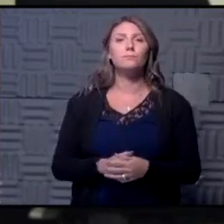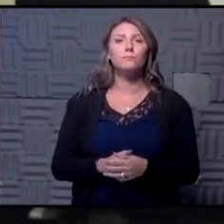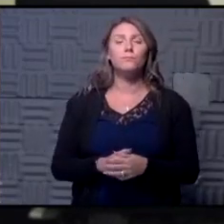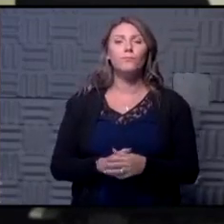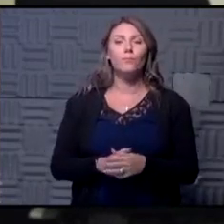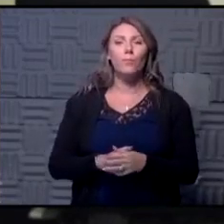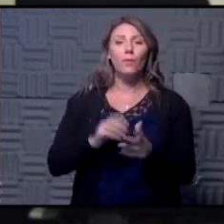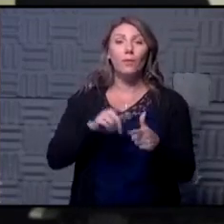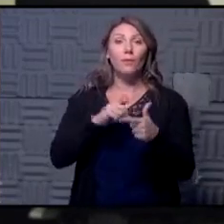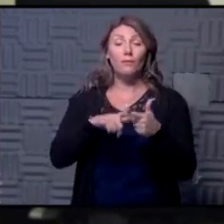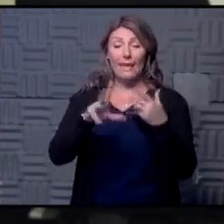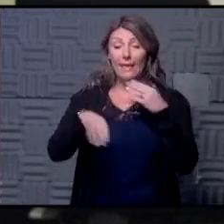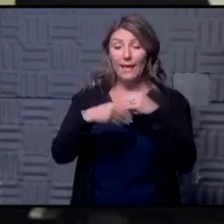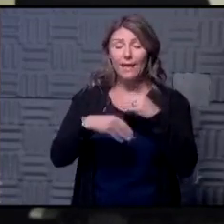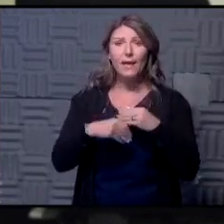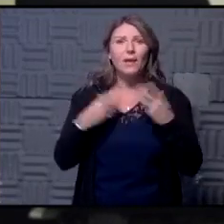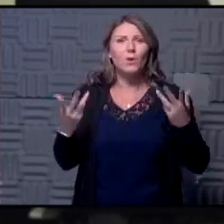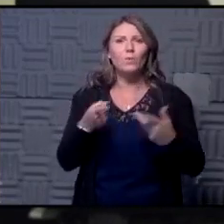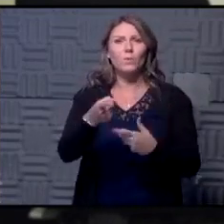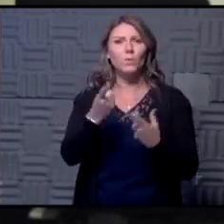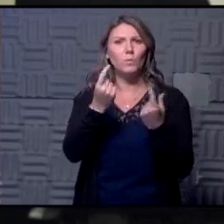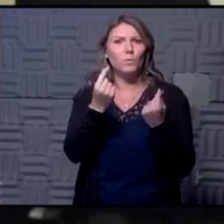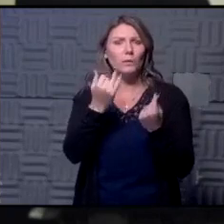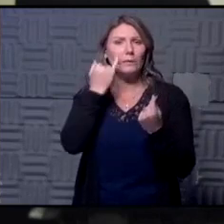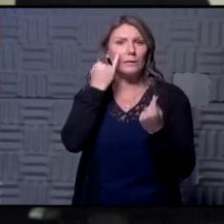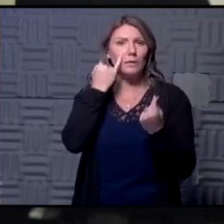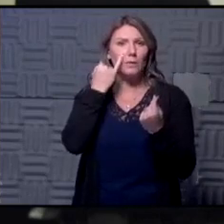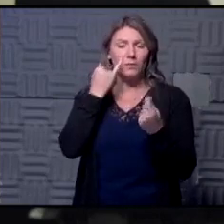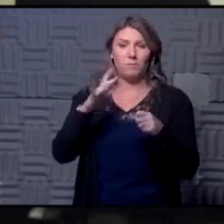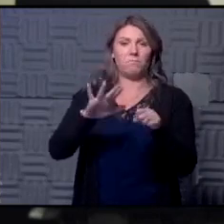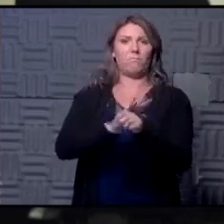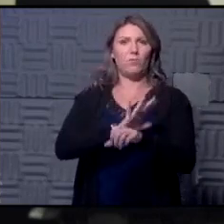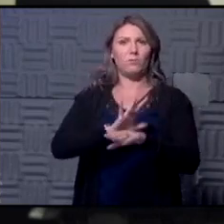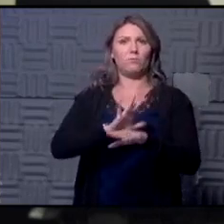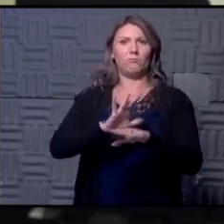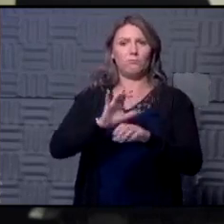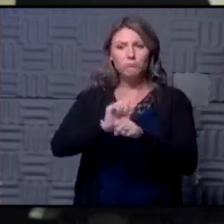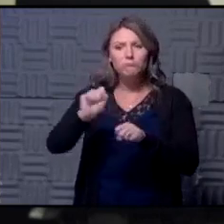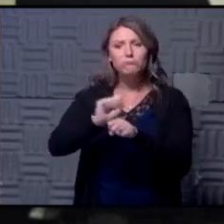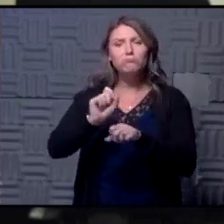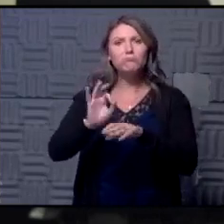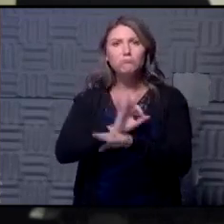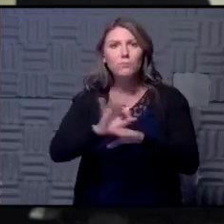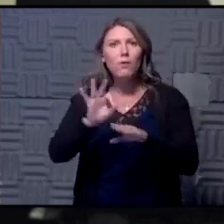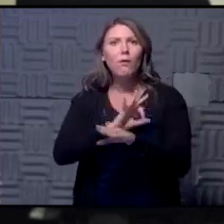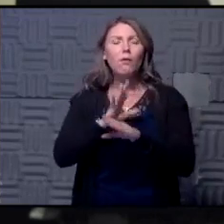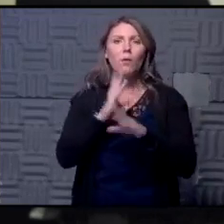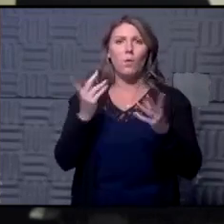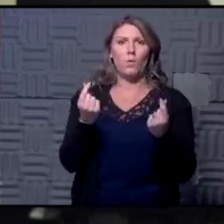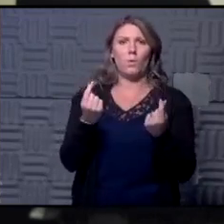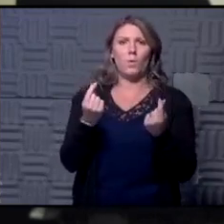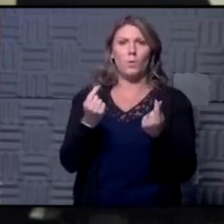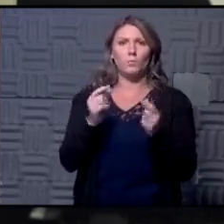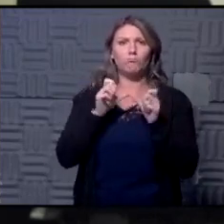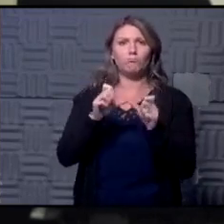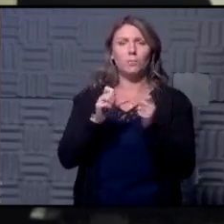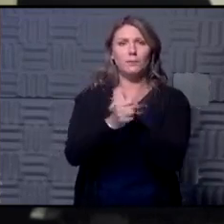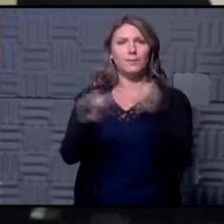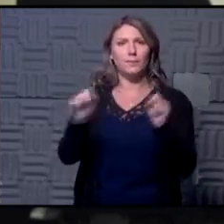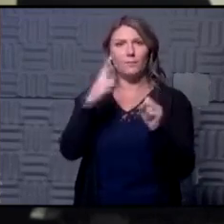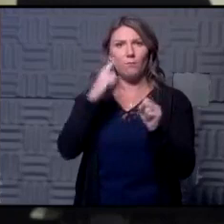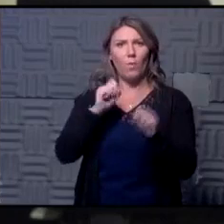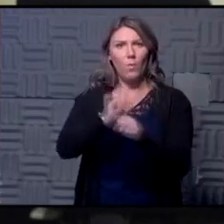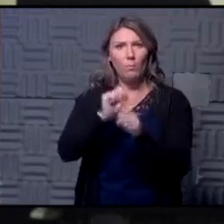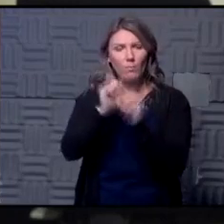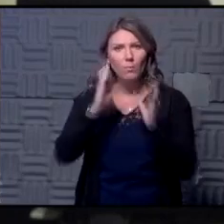and then we added on what are you doing if you are fully functional what are you doing to keep your employees safe and I have